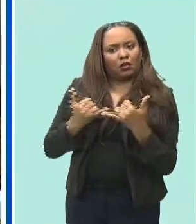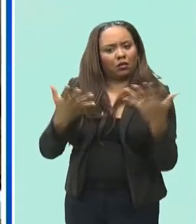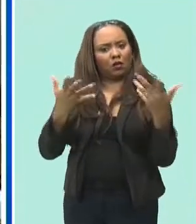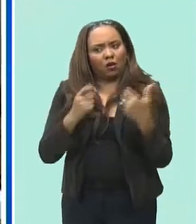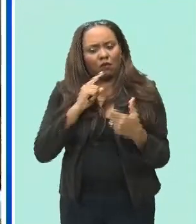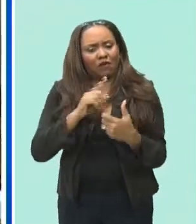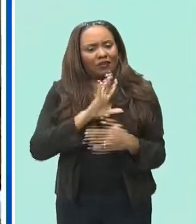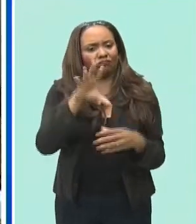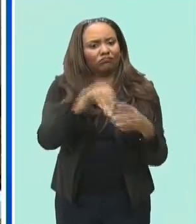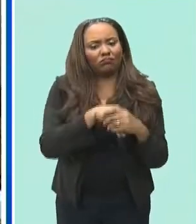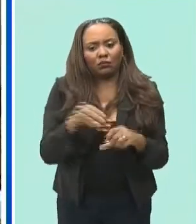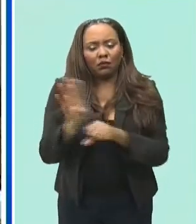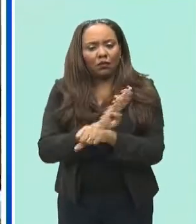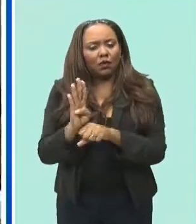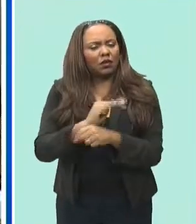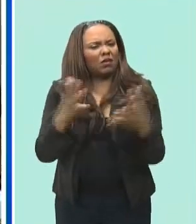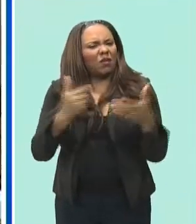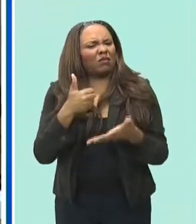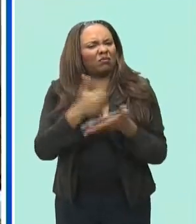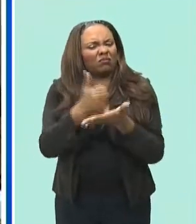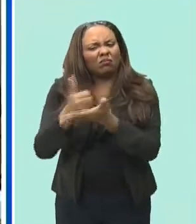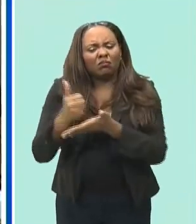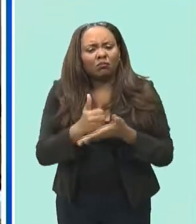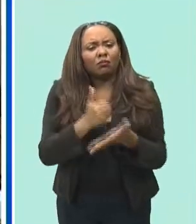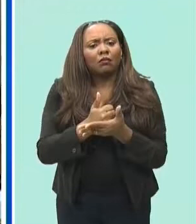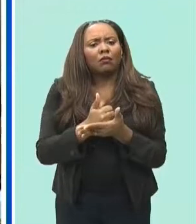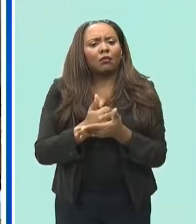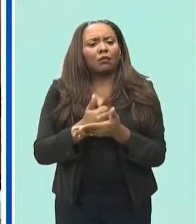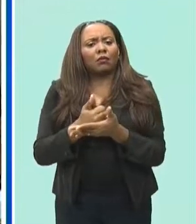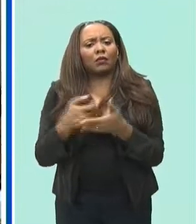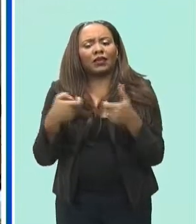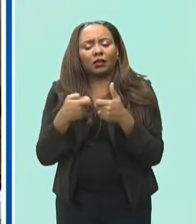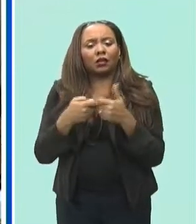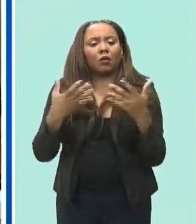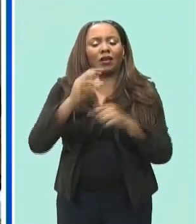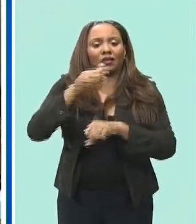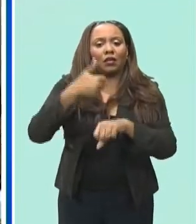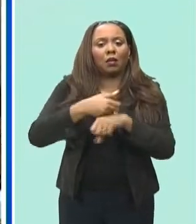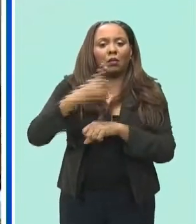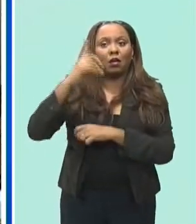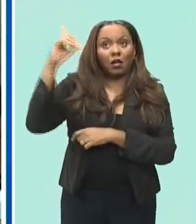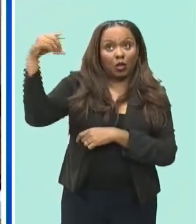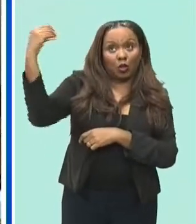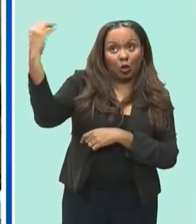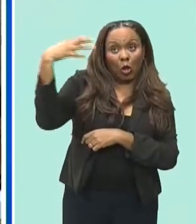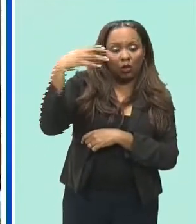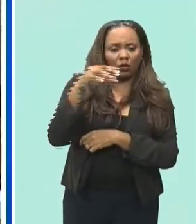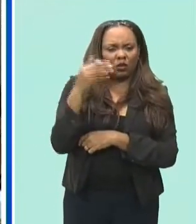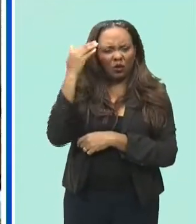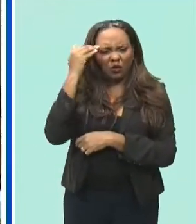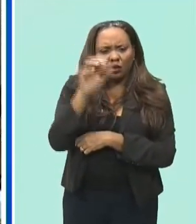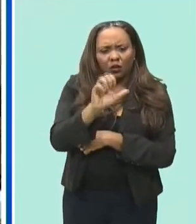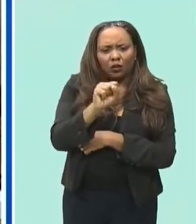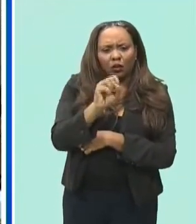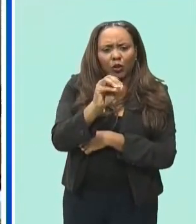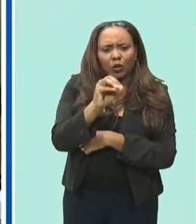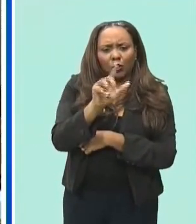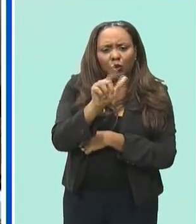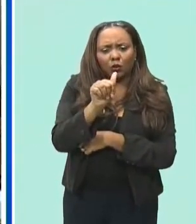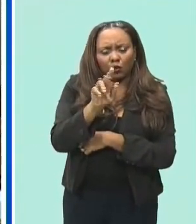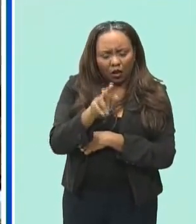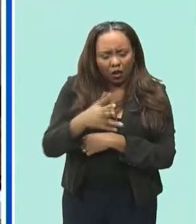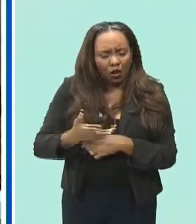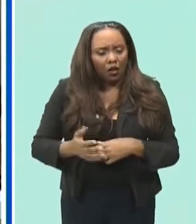business in barbados they want to come and help generate electricity in barbados they want to set up solar projects they want to develop the industry they want to look at offshore